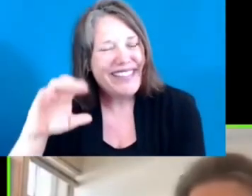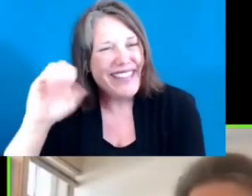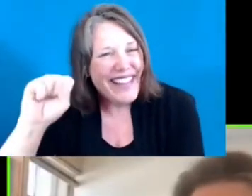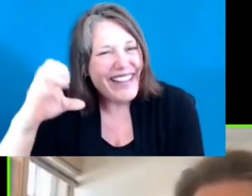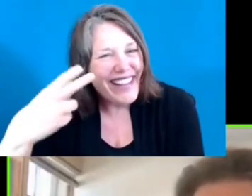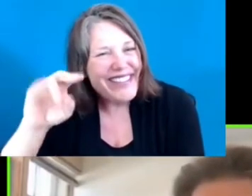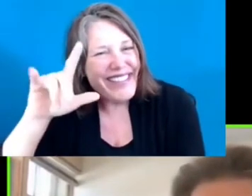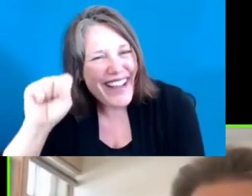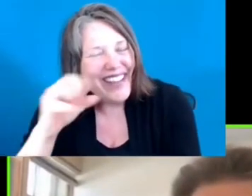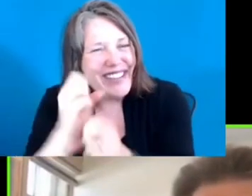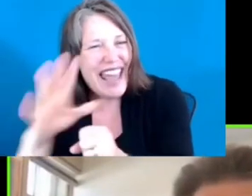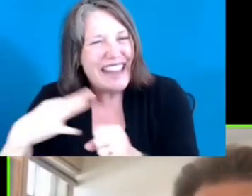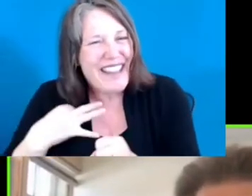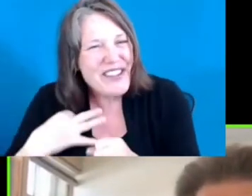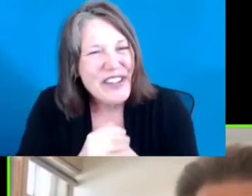And, you know,